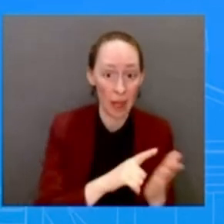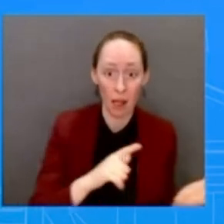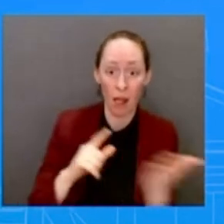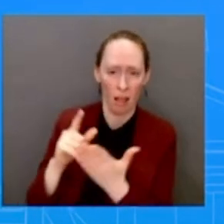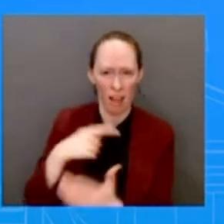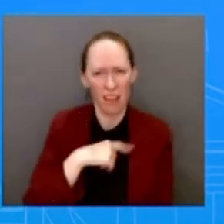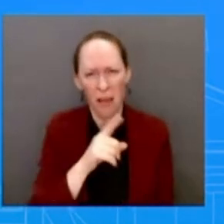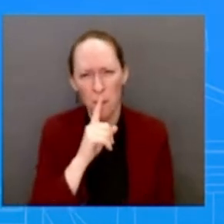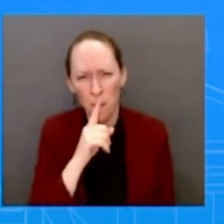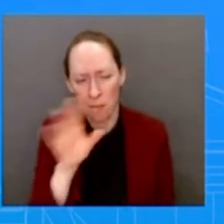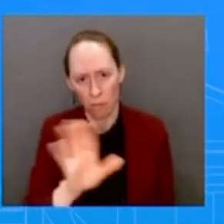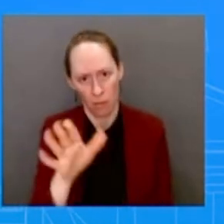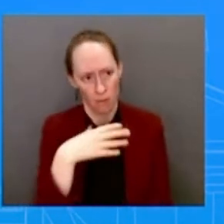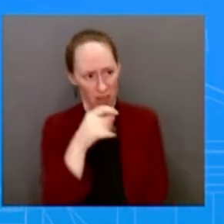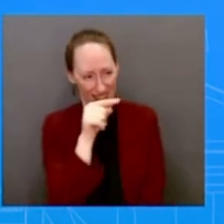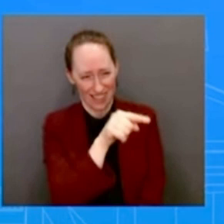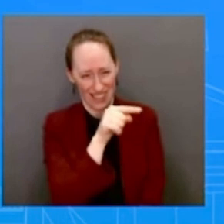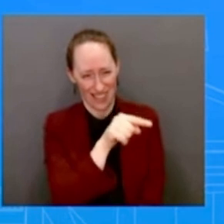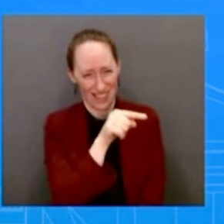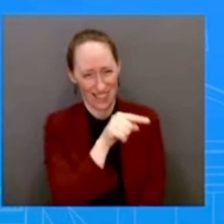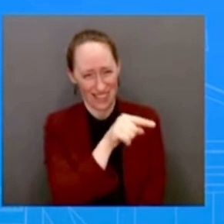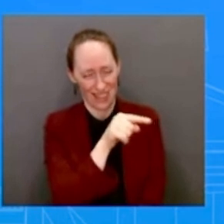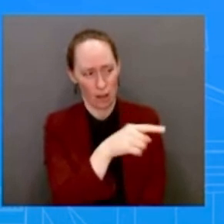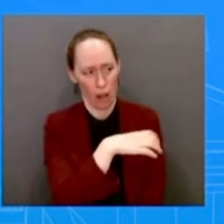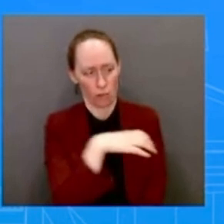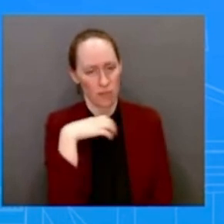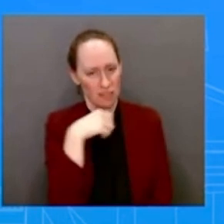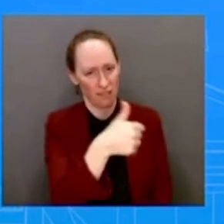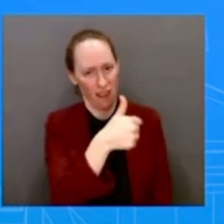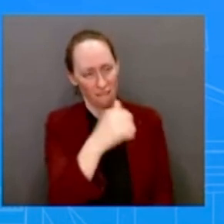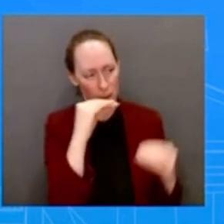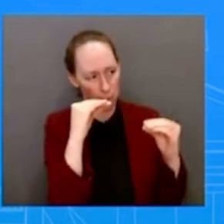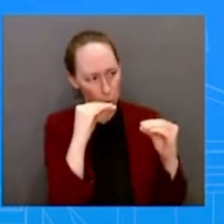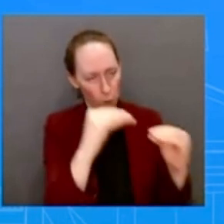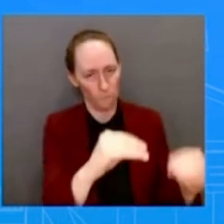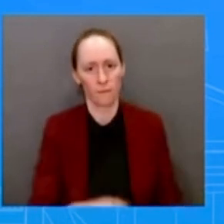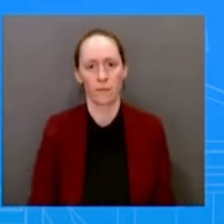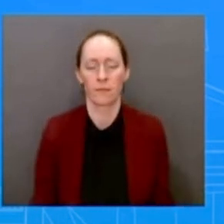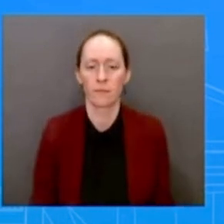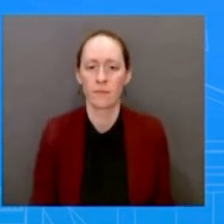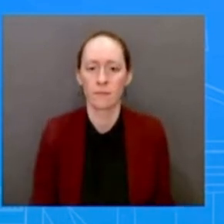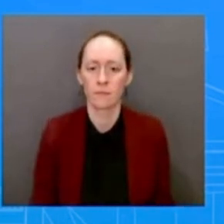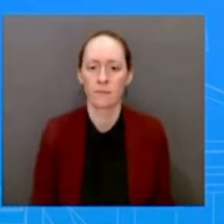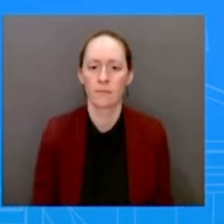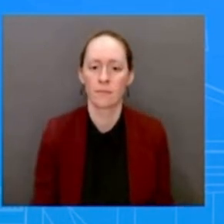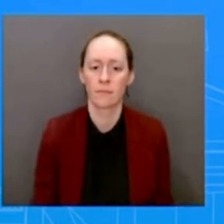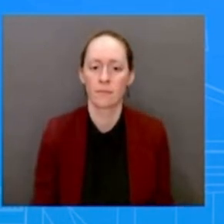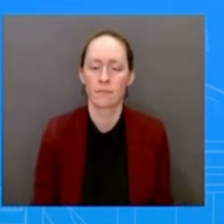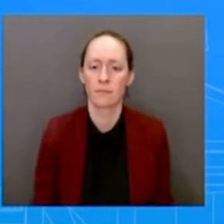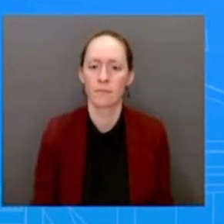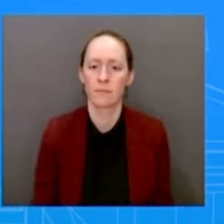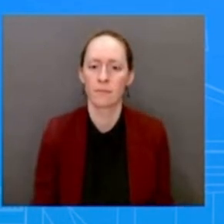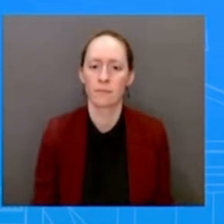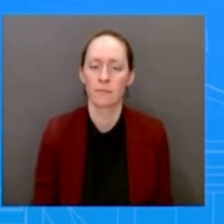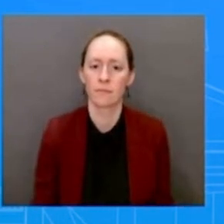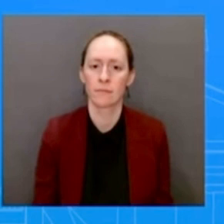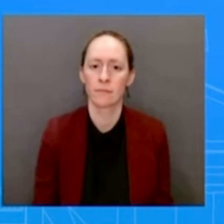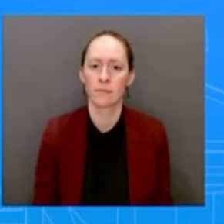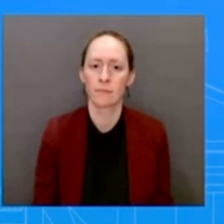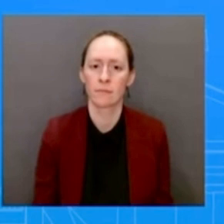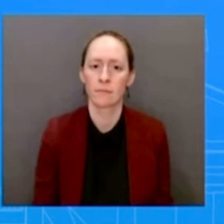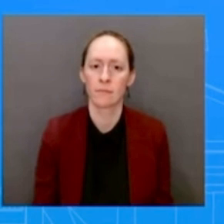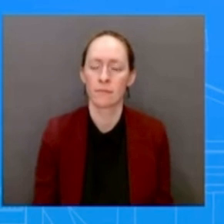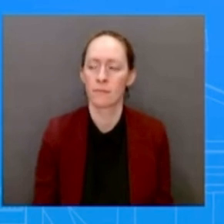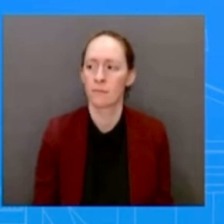when a piece of legislation moves forward. And so we never said anything at this time. Now we're communicating very clearly. Now that we